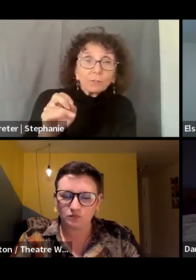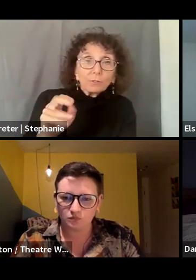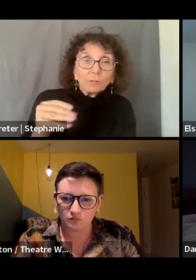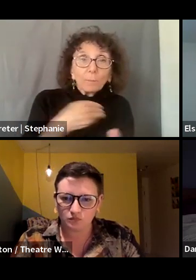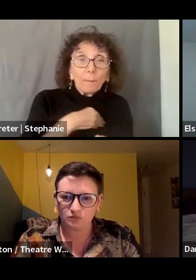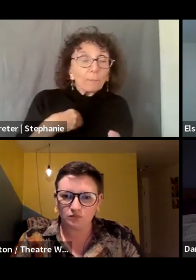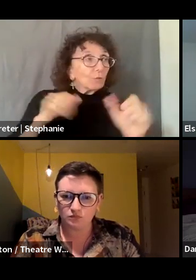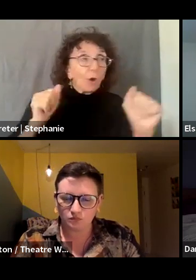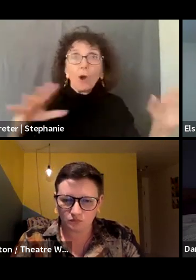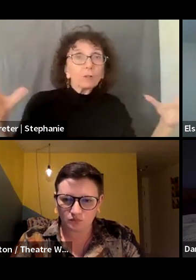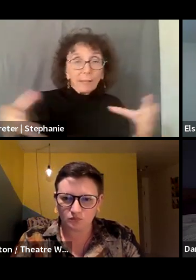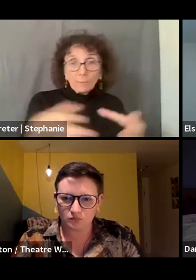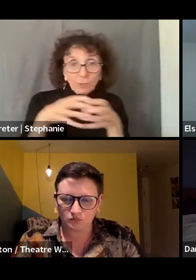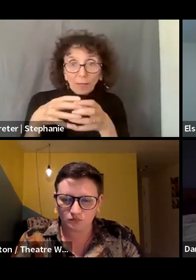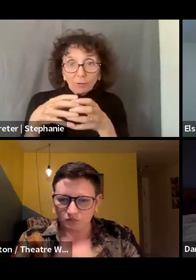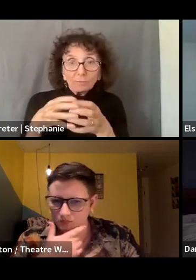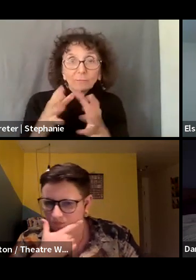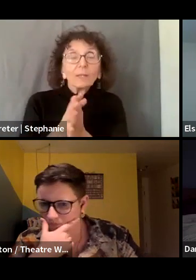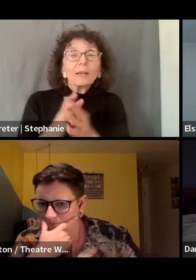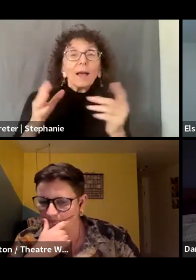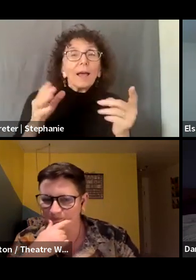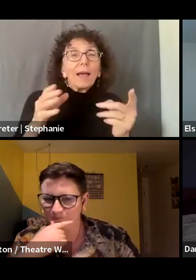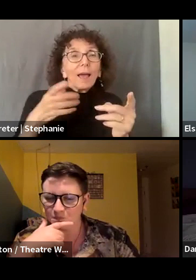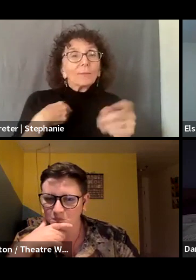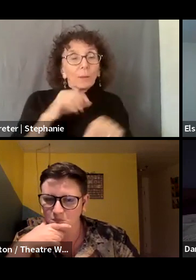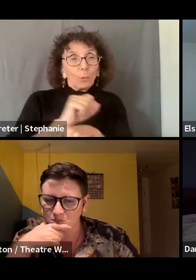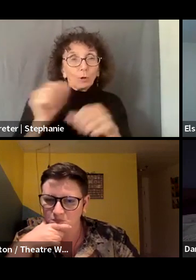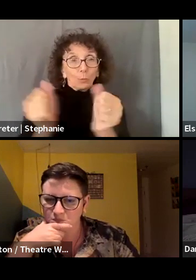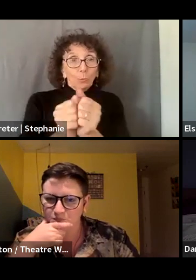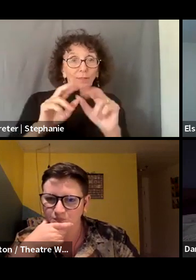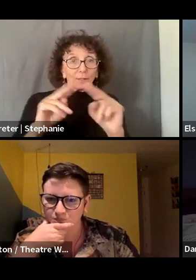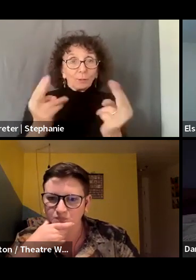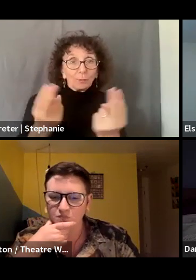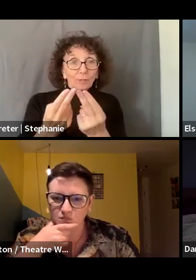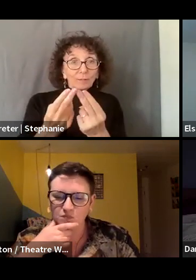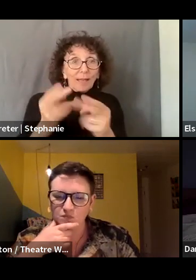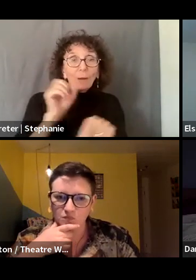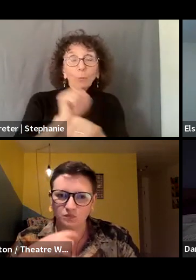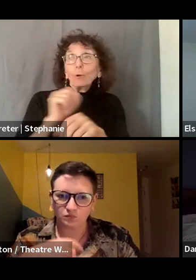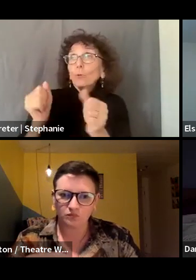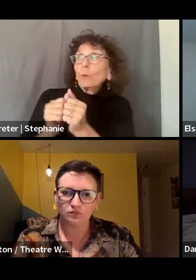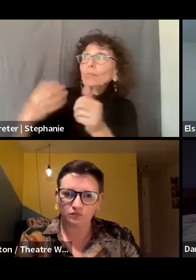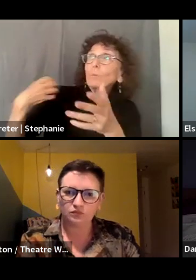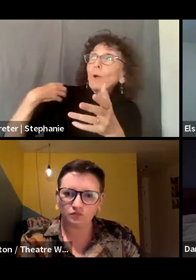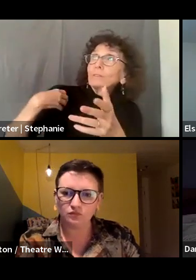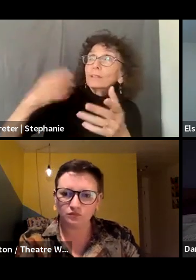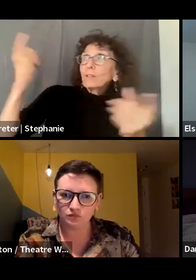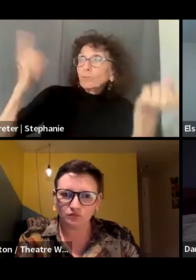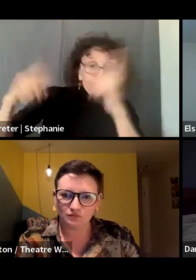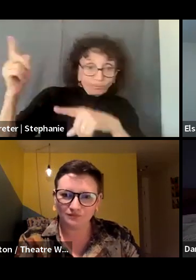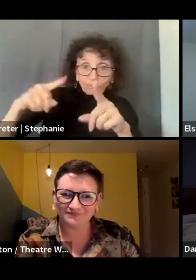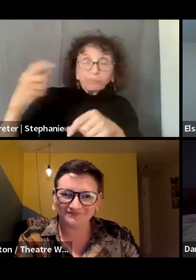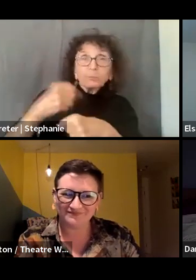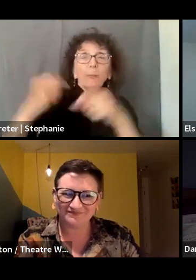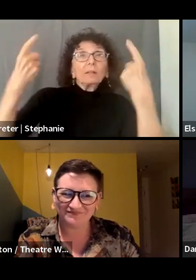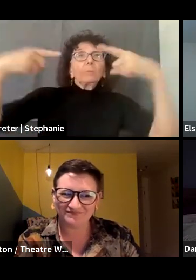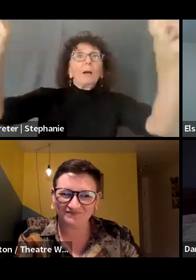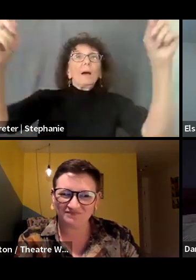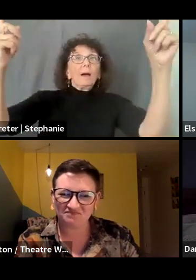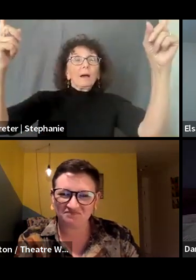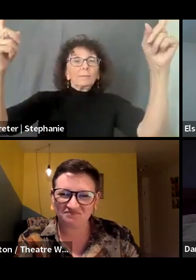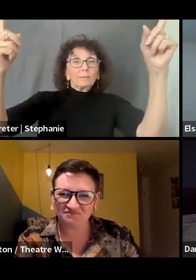um, uh, working with the union and then with the employers to make that happen. I don't know, Bri, if you want to add to that.